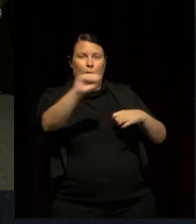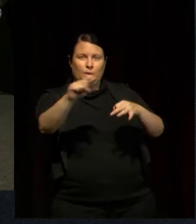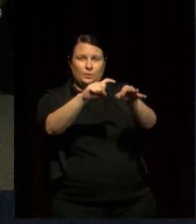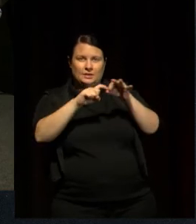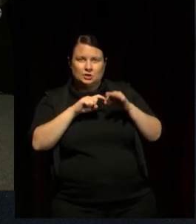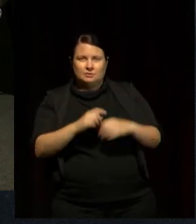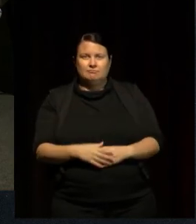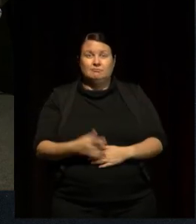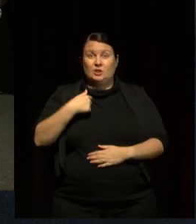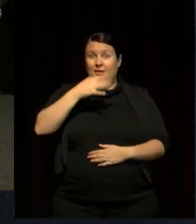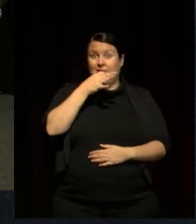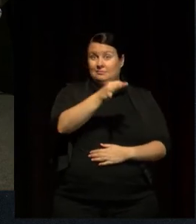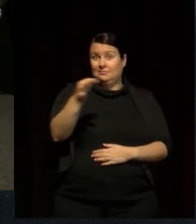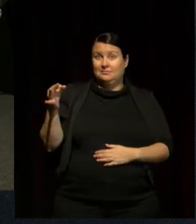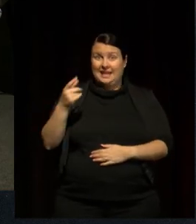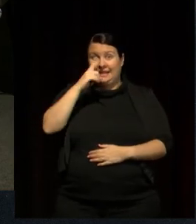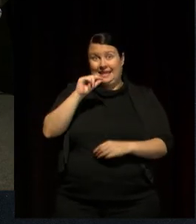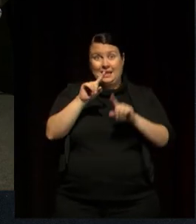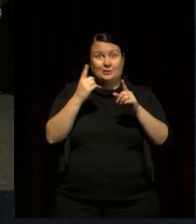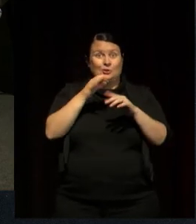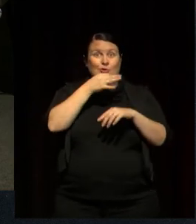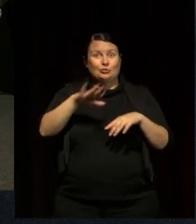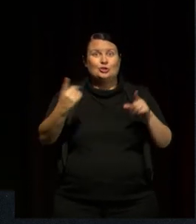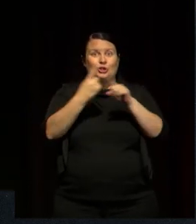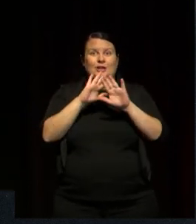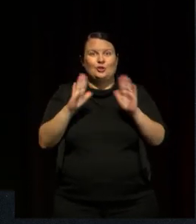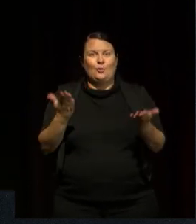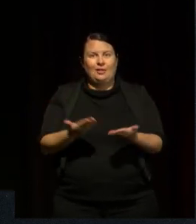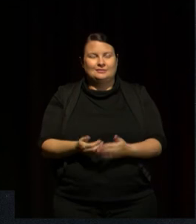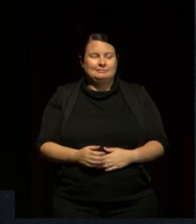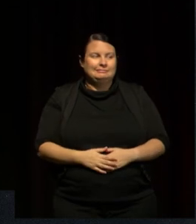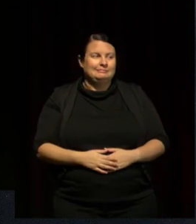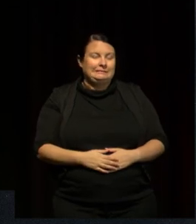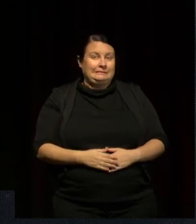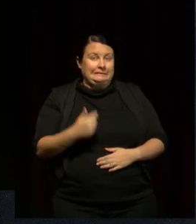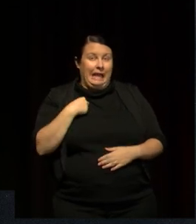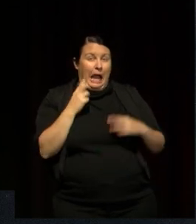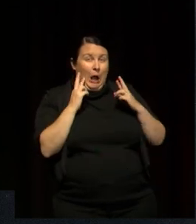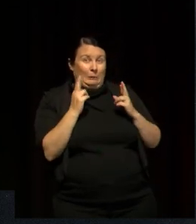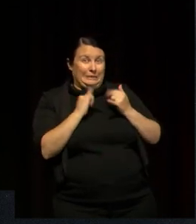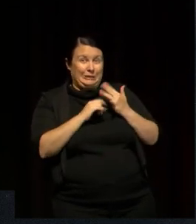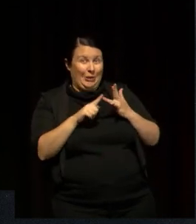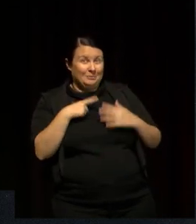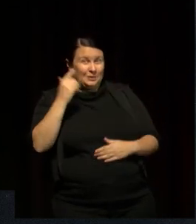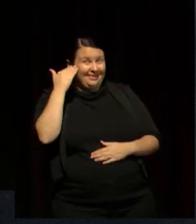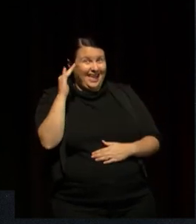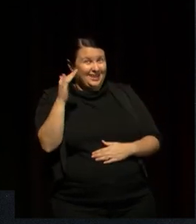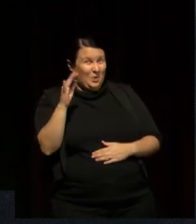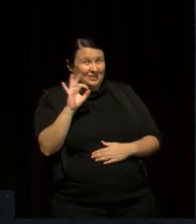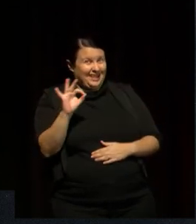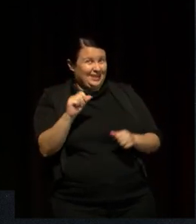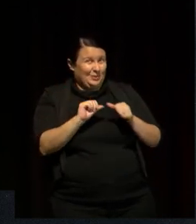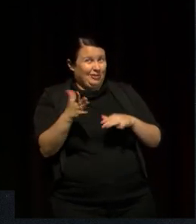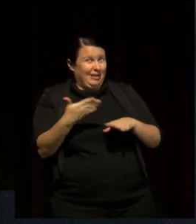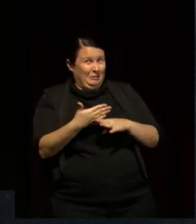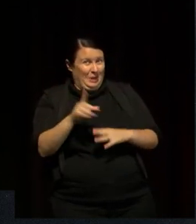change the world? Well, I hope so, because the adults aren't doing a great job of